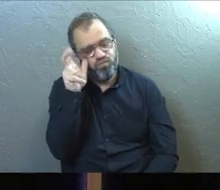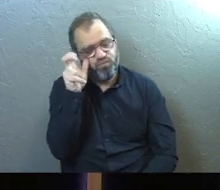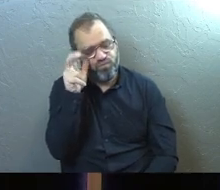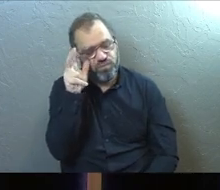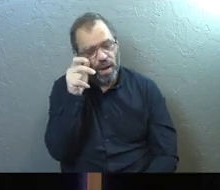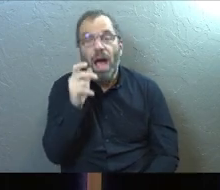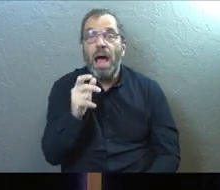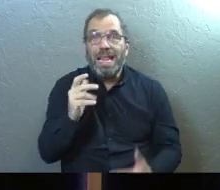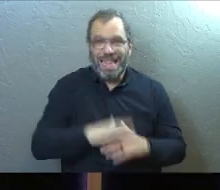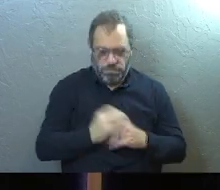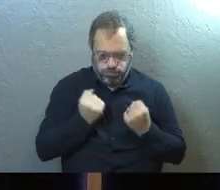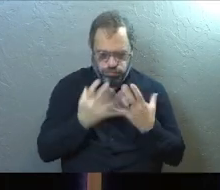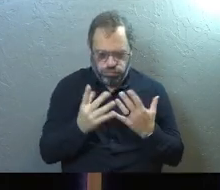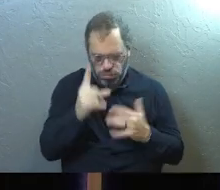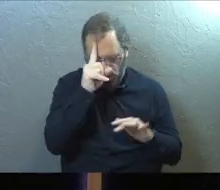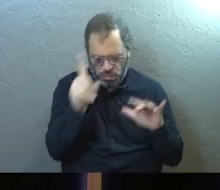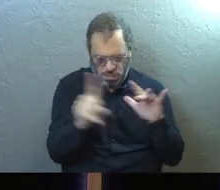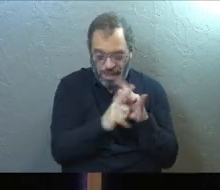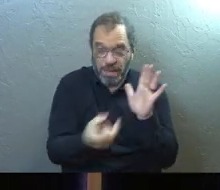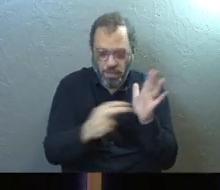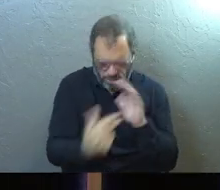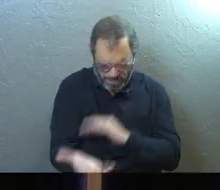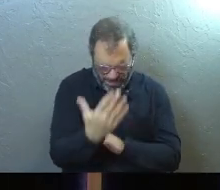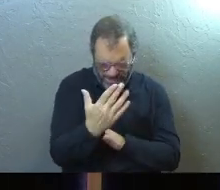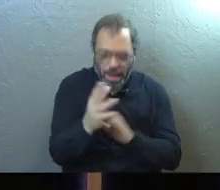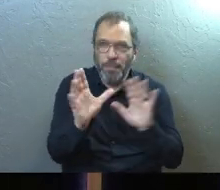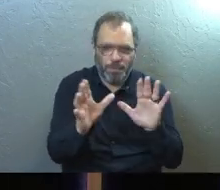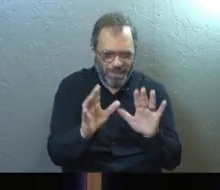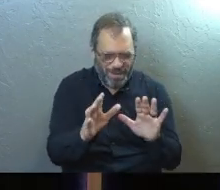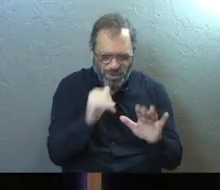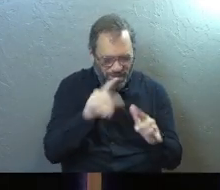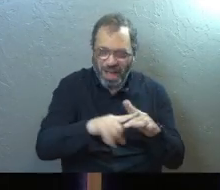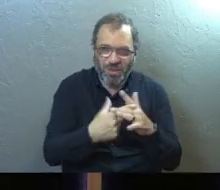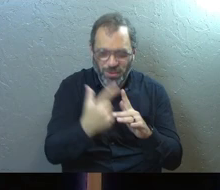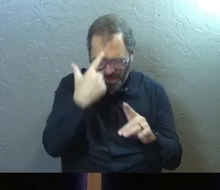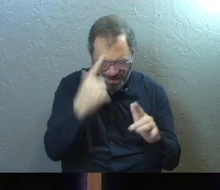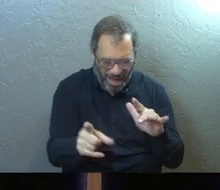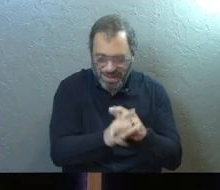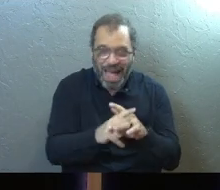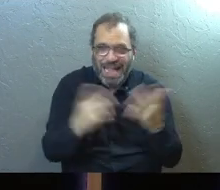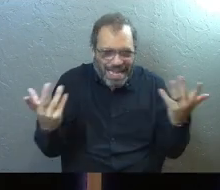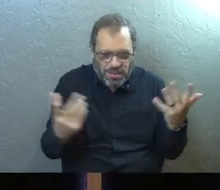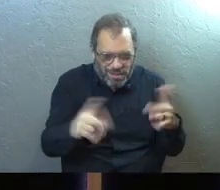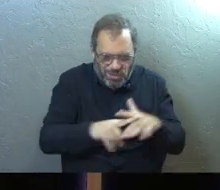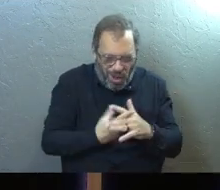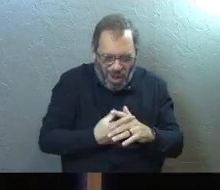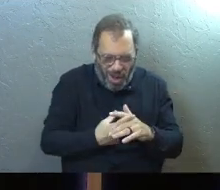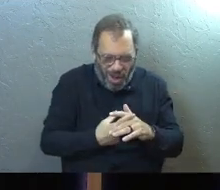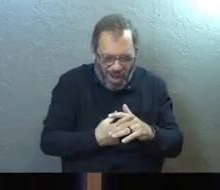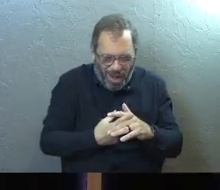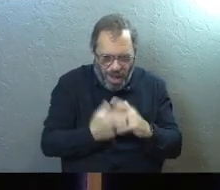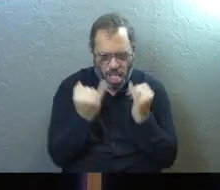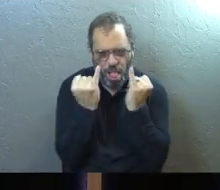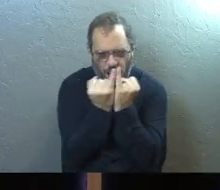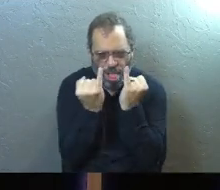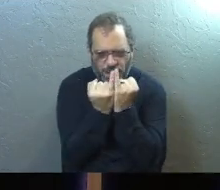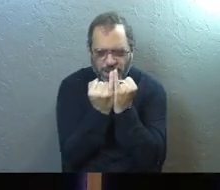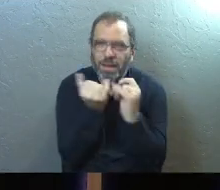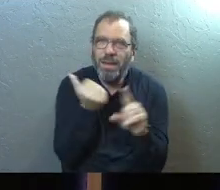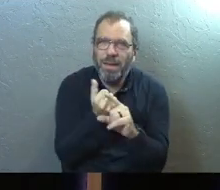Take those thoughts that come to you the moment you wake up in the morning. You have not originated those thoughts. They just start talking to you.